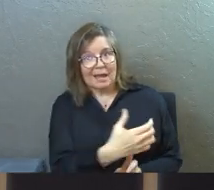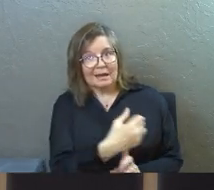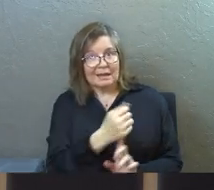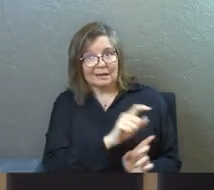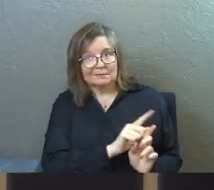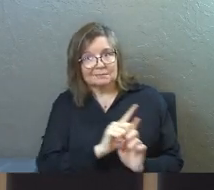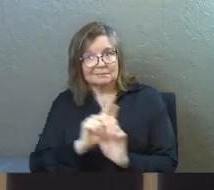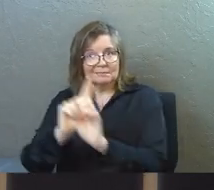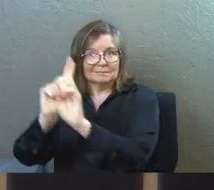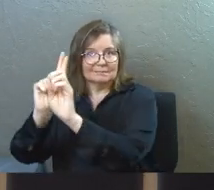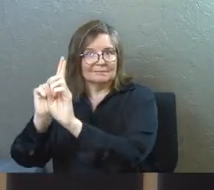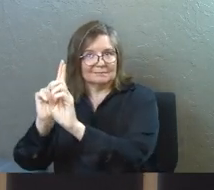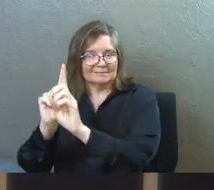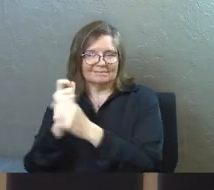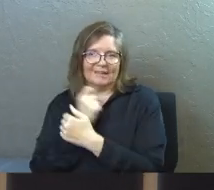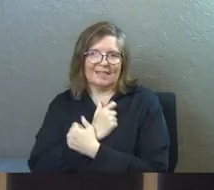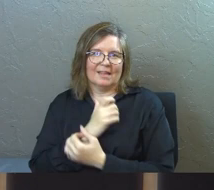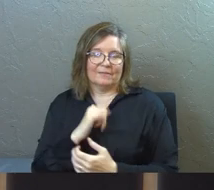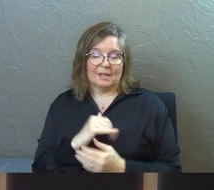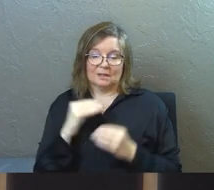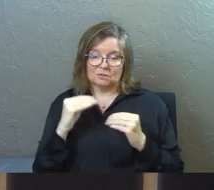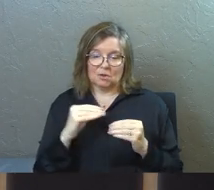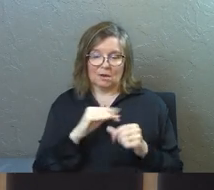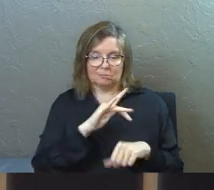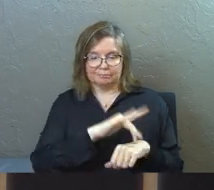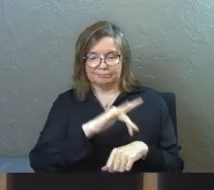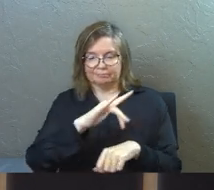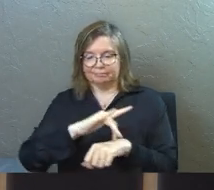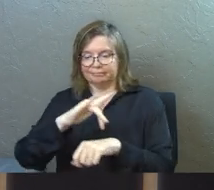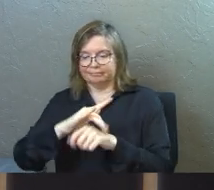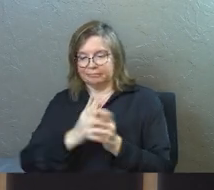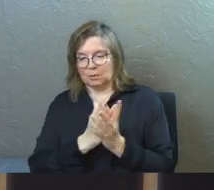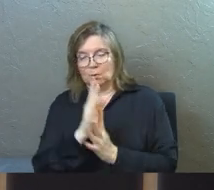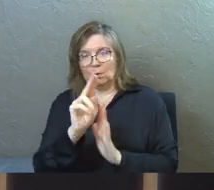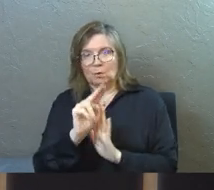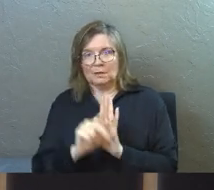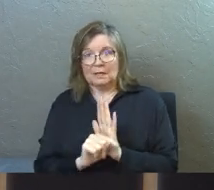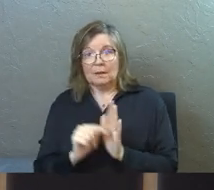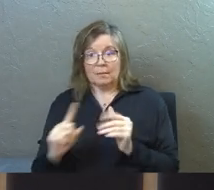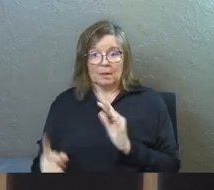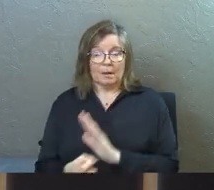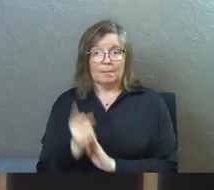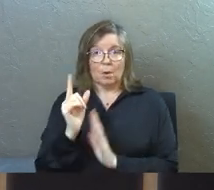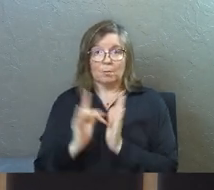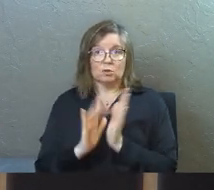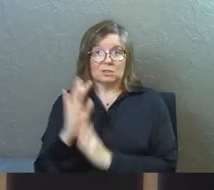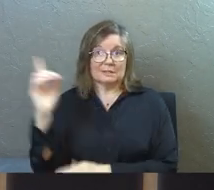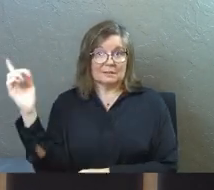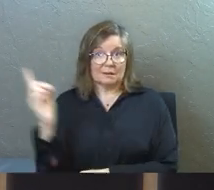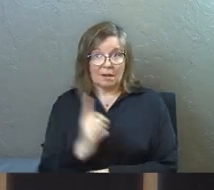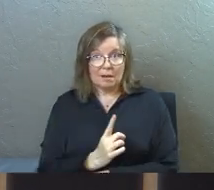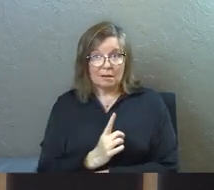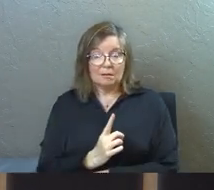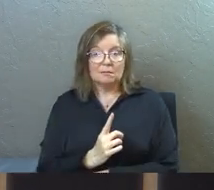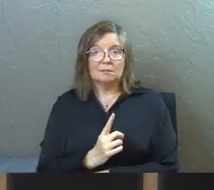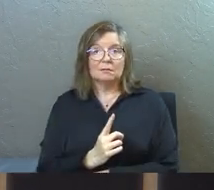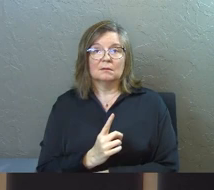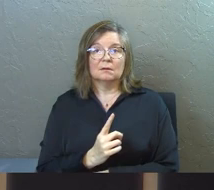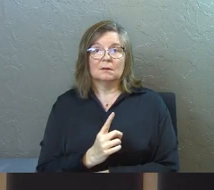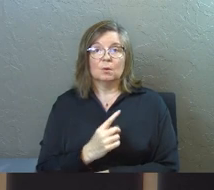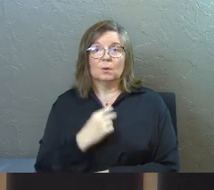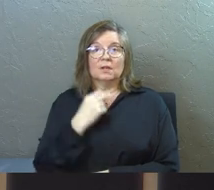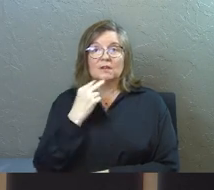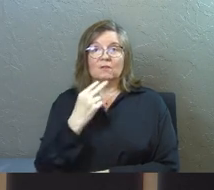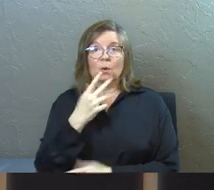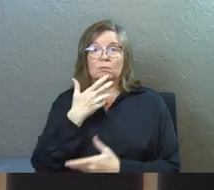Love that. And that's taught all over the New Testament. The moment when Jesus comes, right, with the voice of the